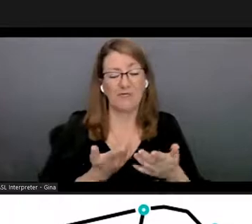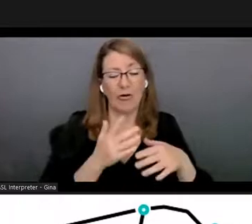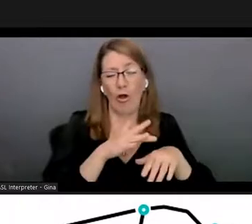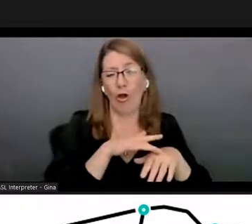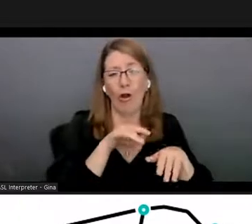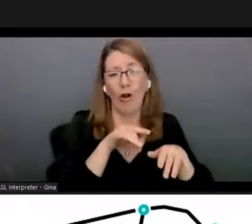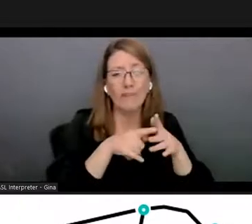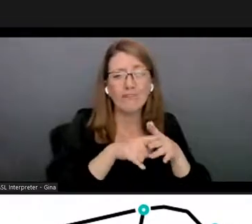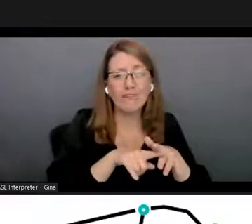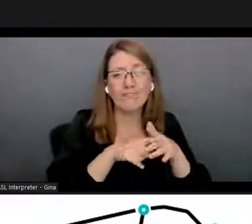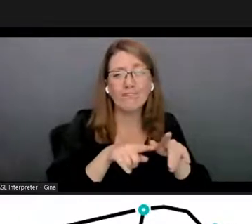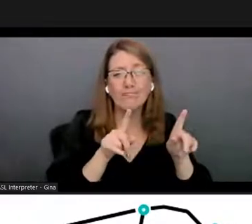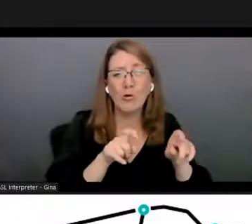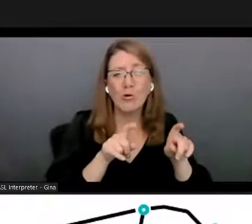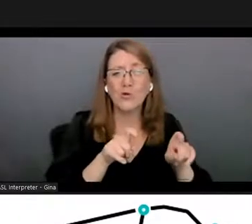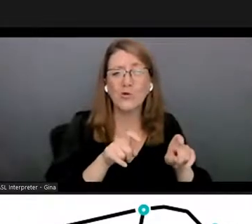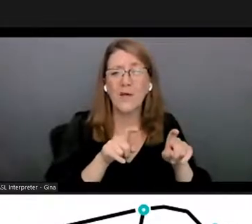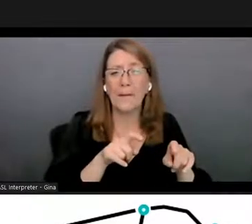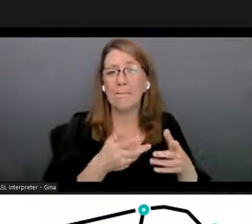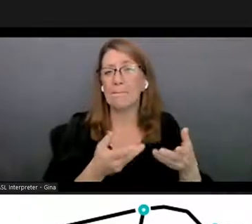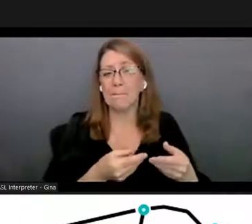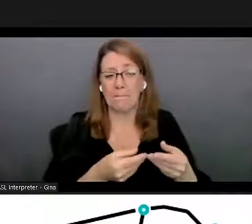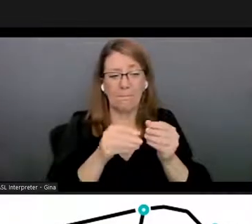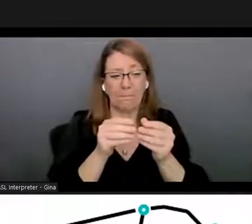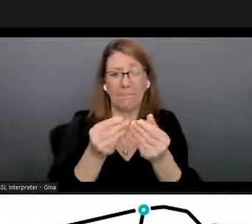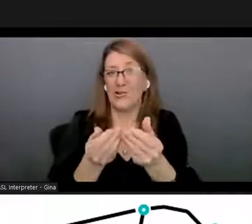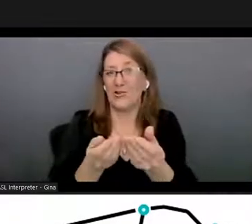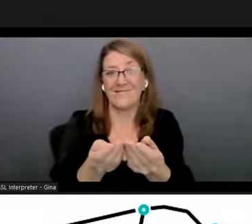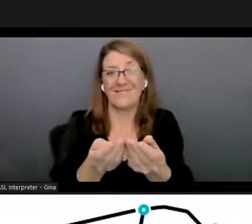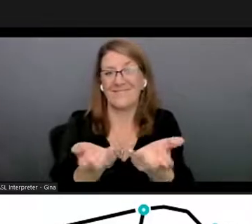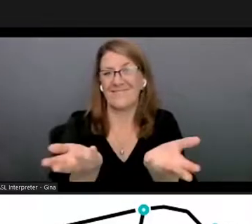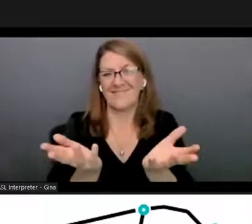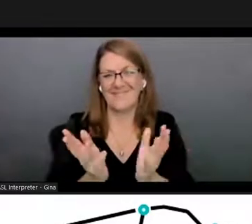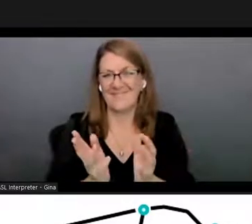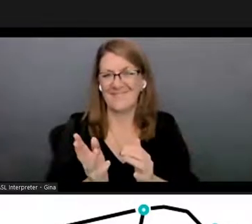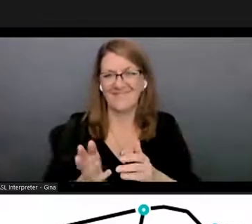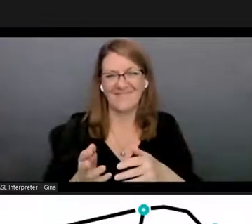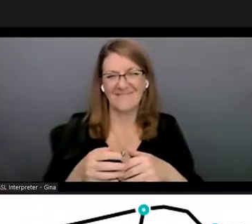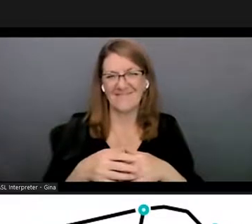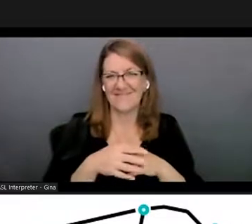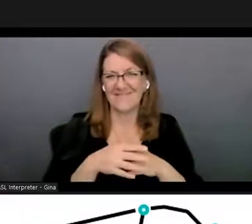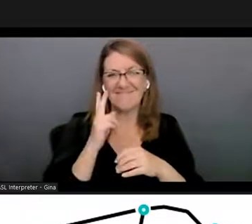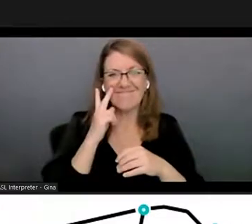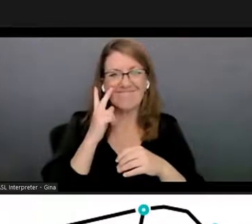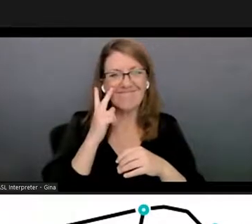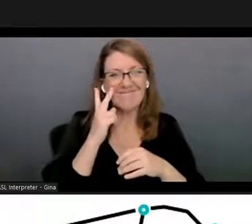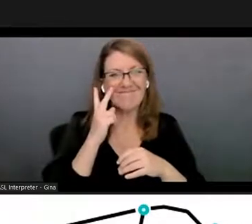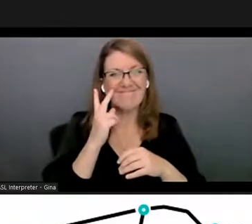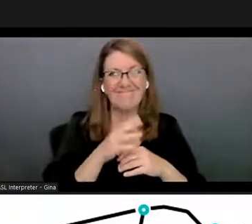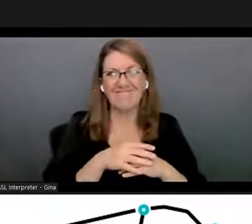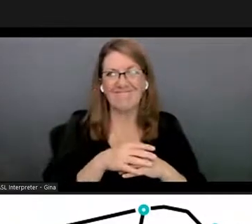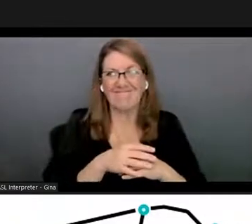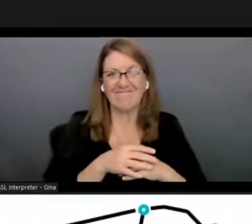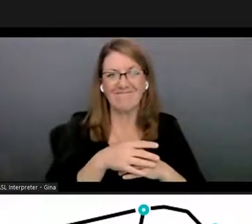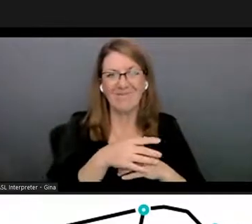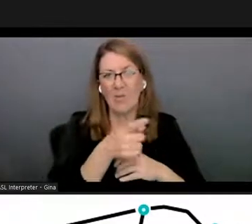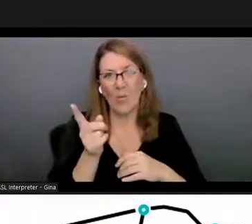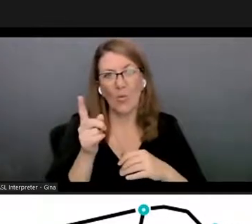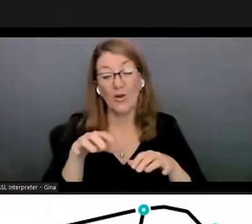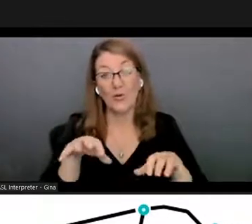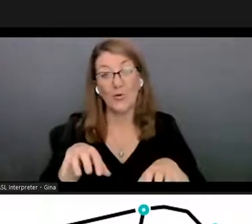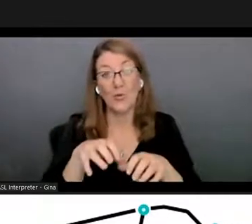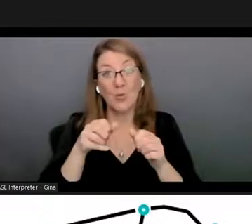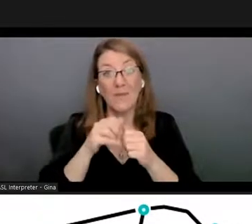prototype and uh we just want to get it out there and see what you do and